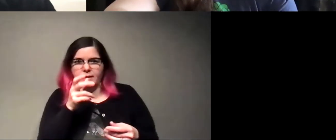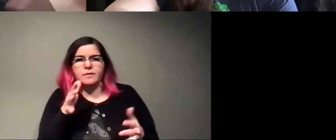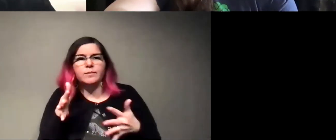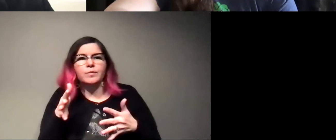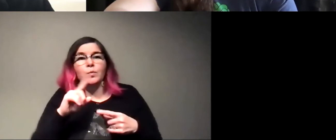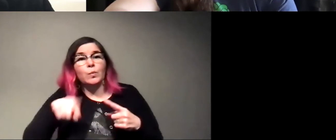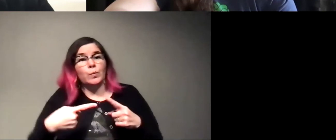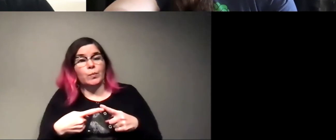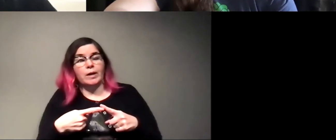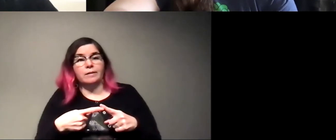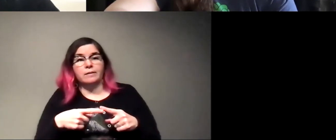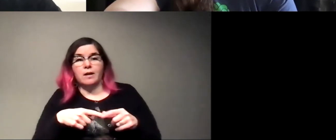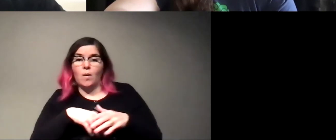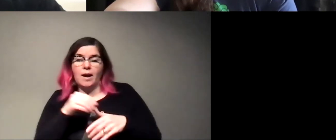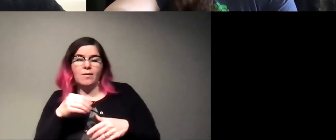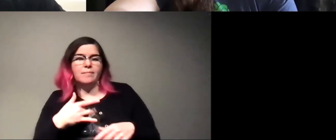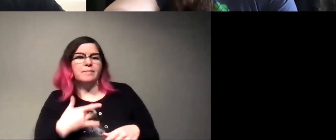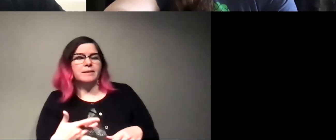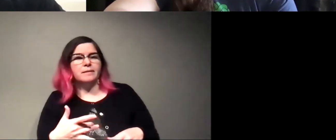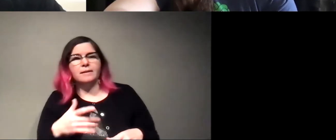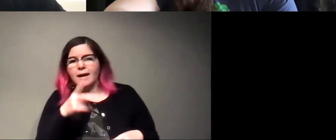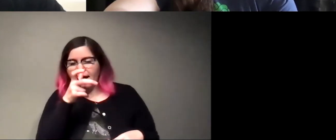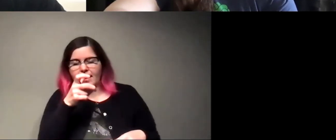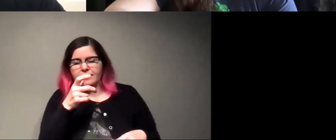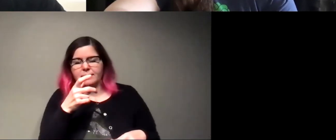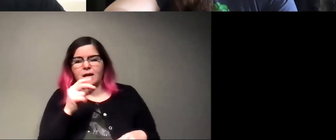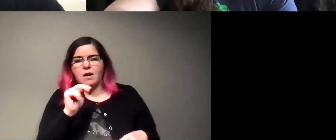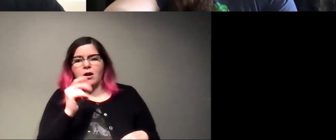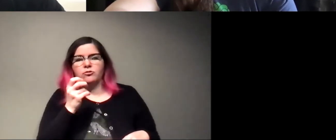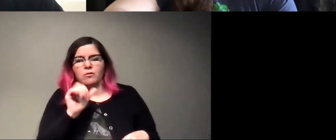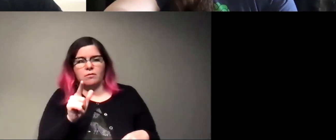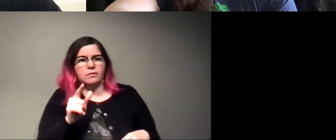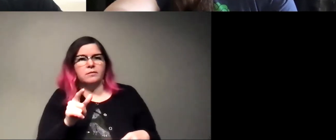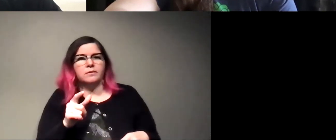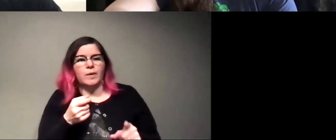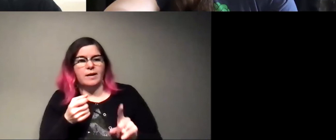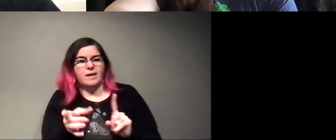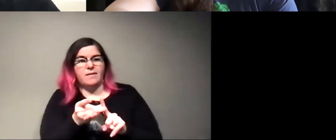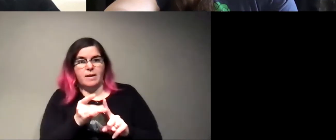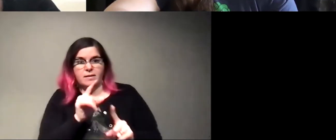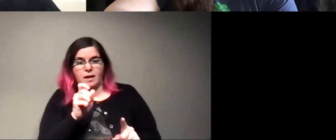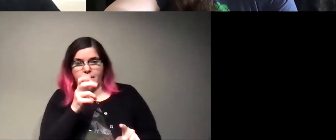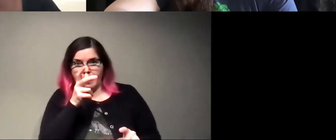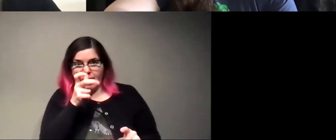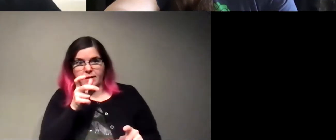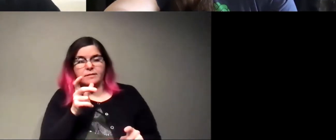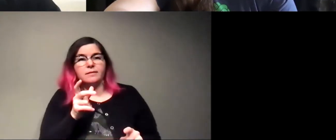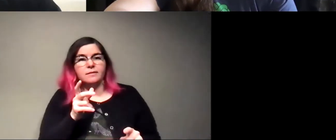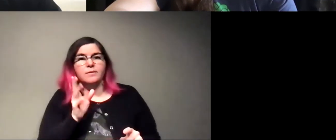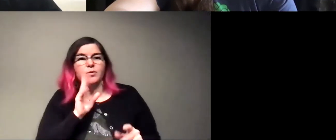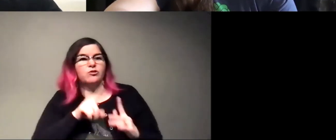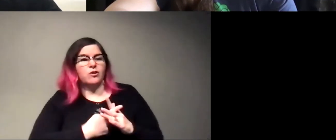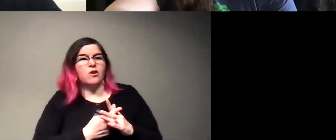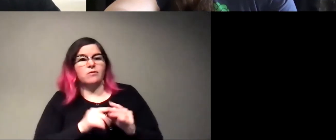when they're going out, you know, and usually these ants are nocturnal. So we see when they're infected by zombie ants, they kind of go out, you know,